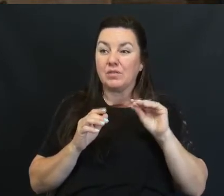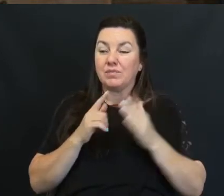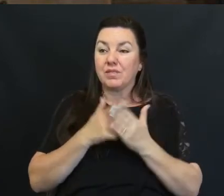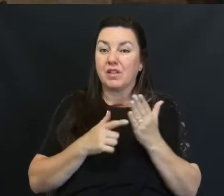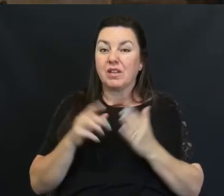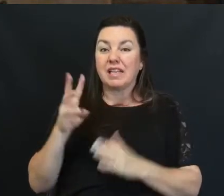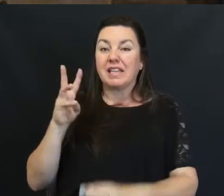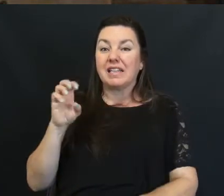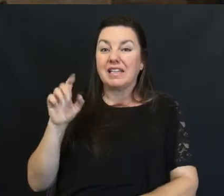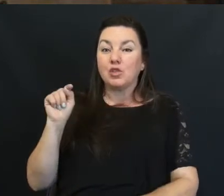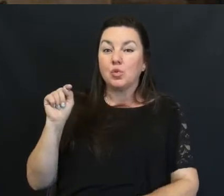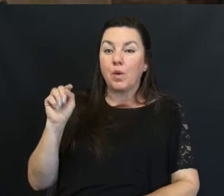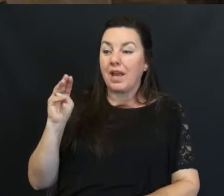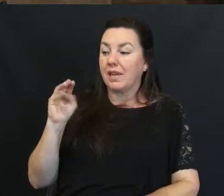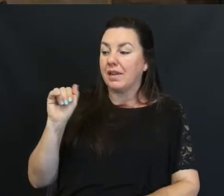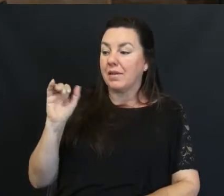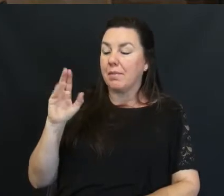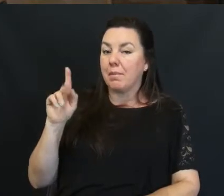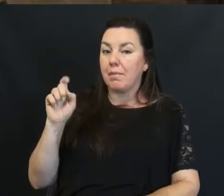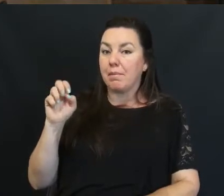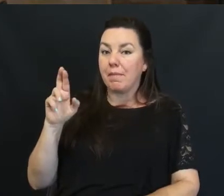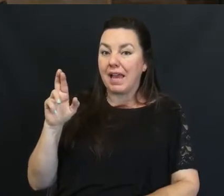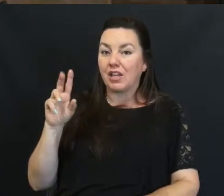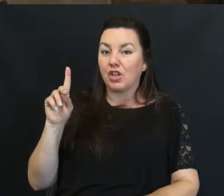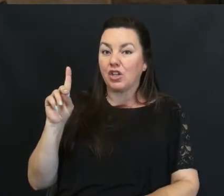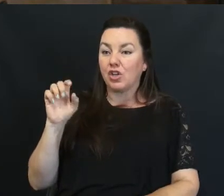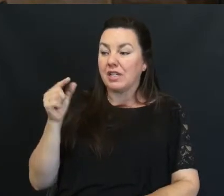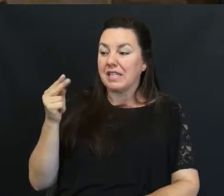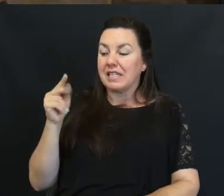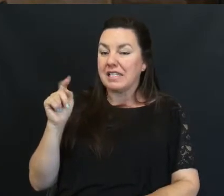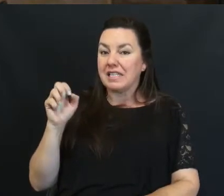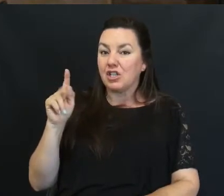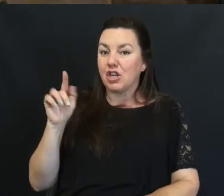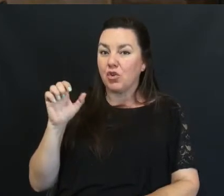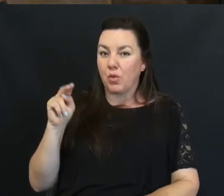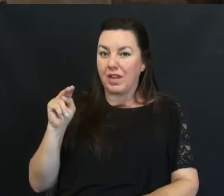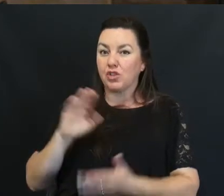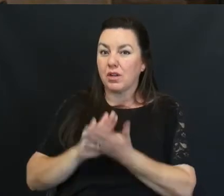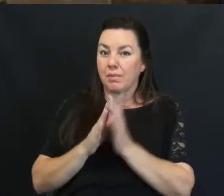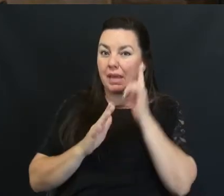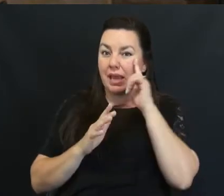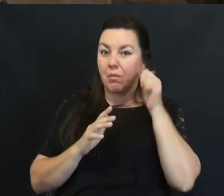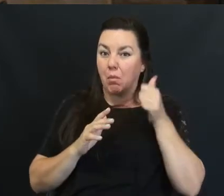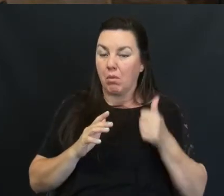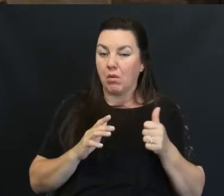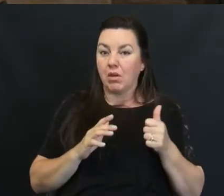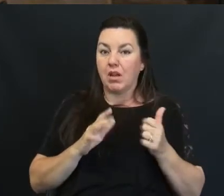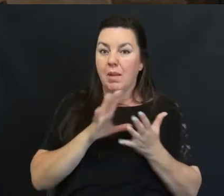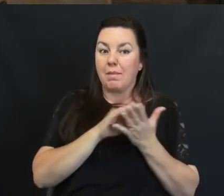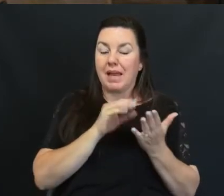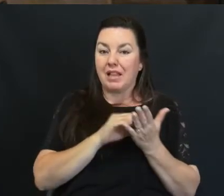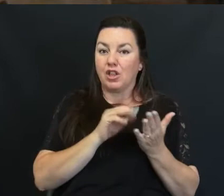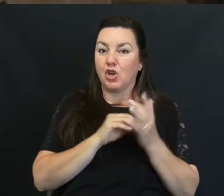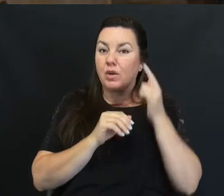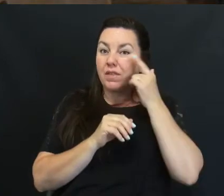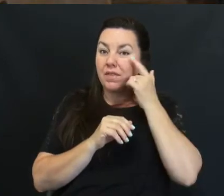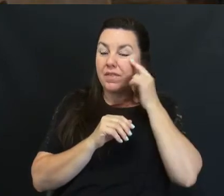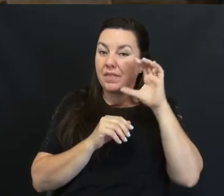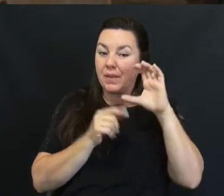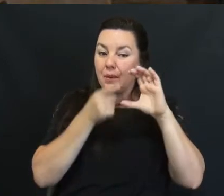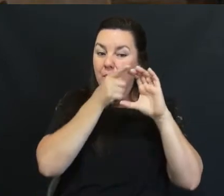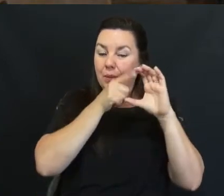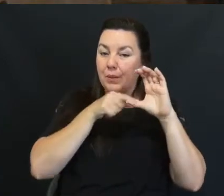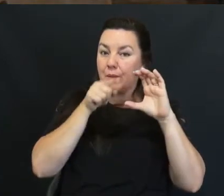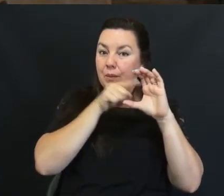called Wet macular degeneration Didn't really know Anything about it At the time But I learned Basically the macular Part of the